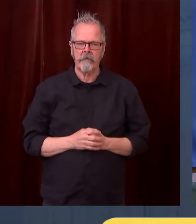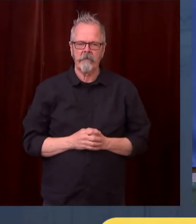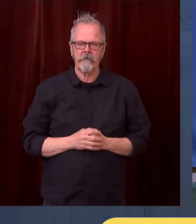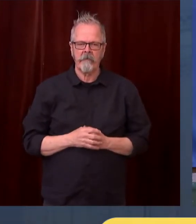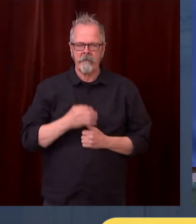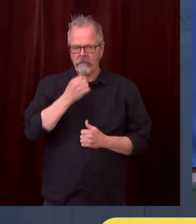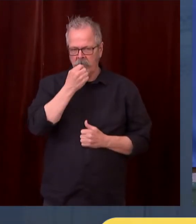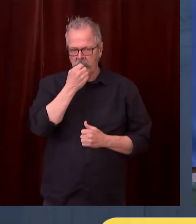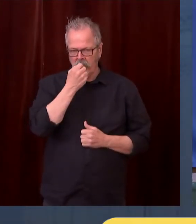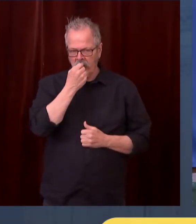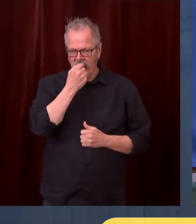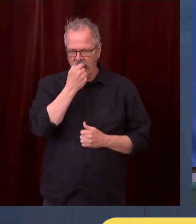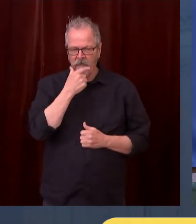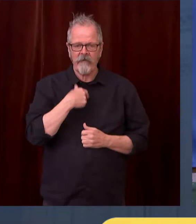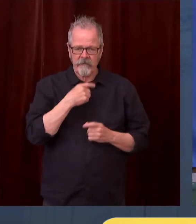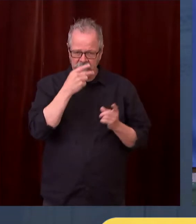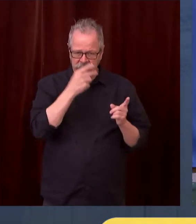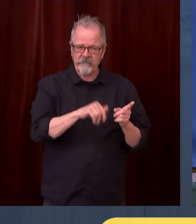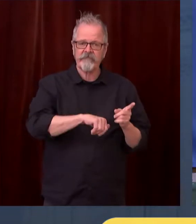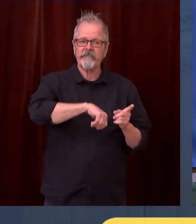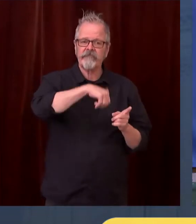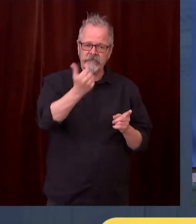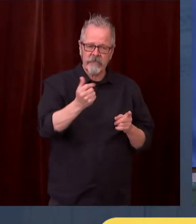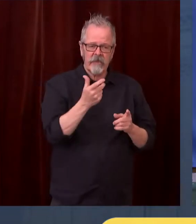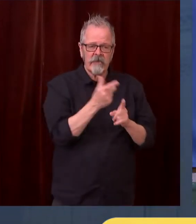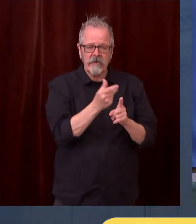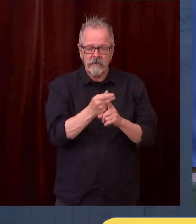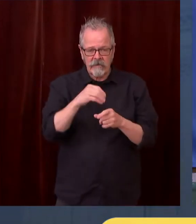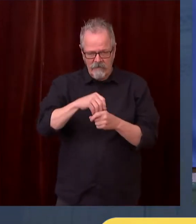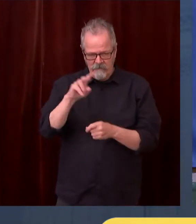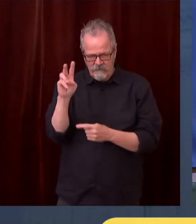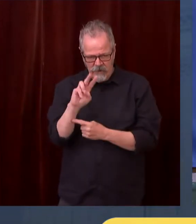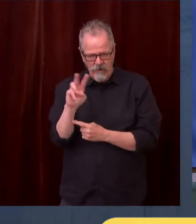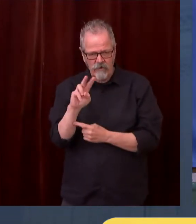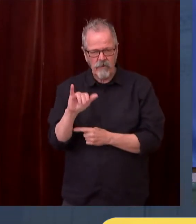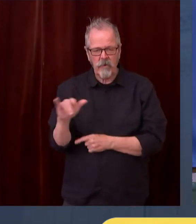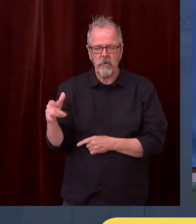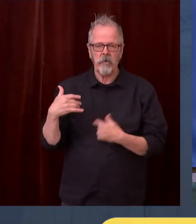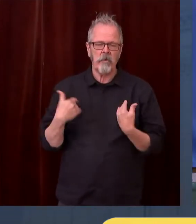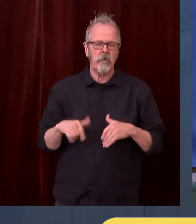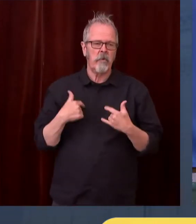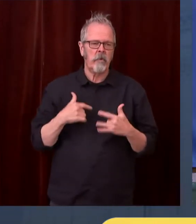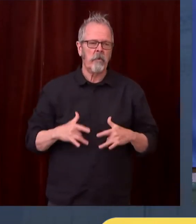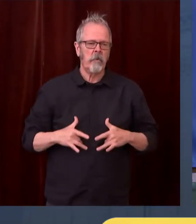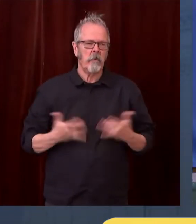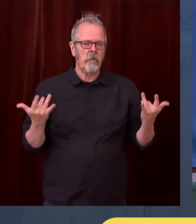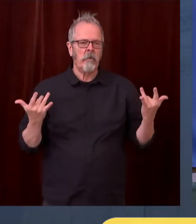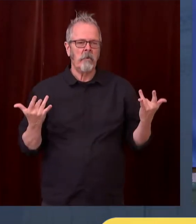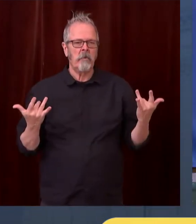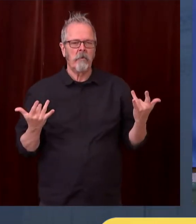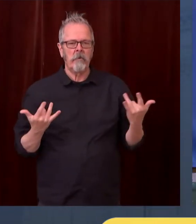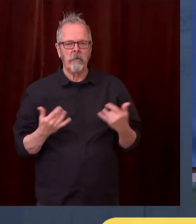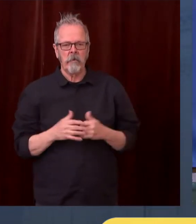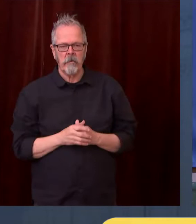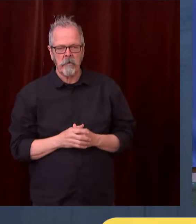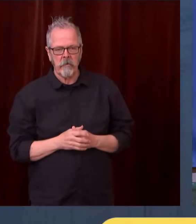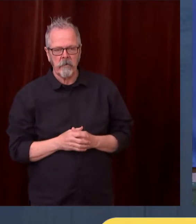There is a big concern I want to share with people, and that is our seniors in our state.